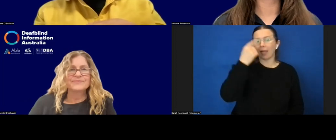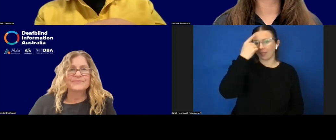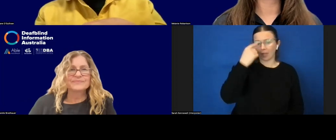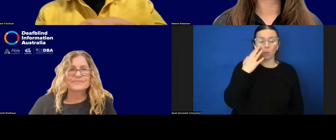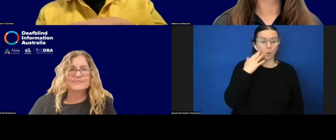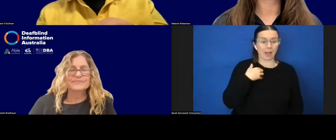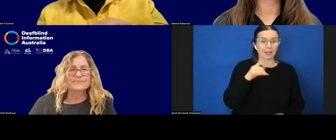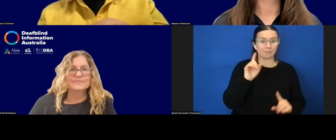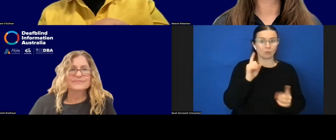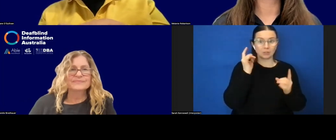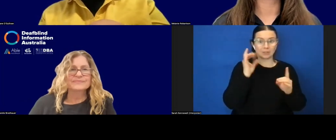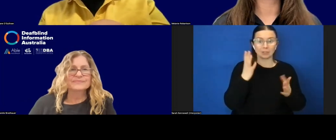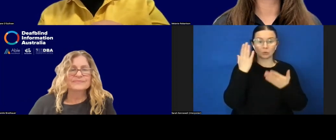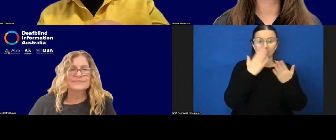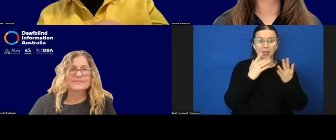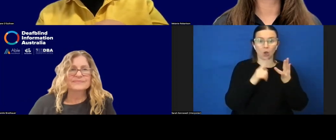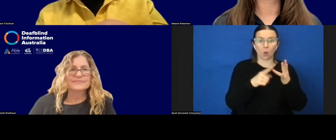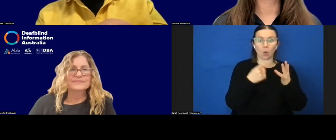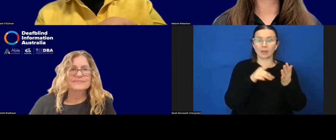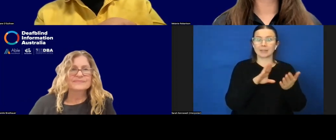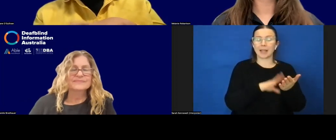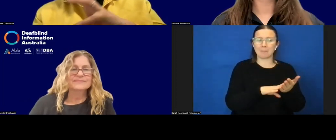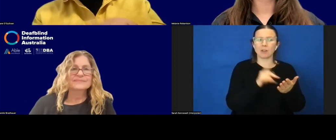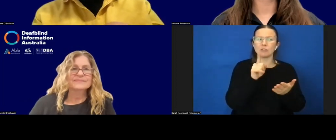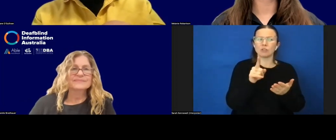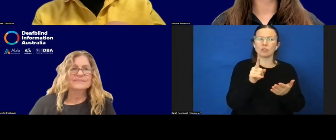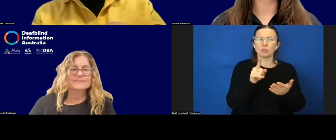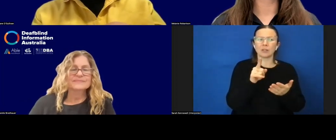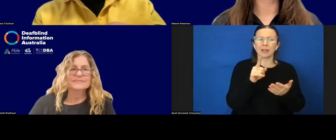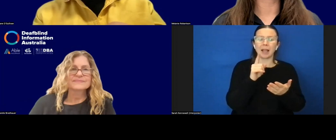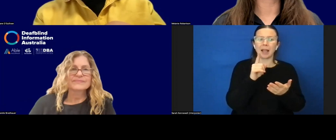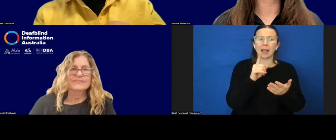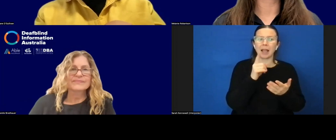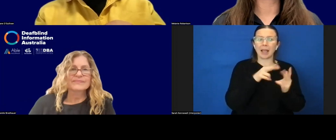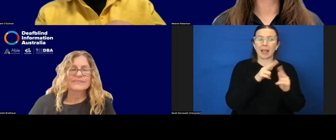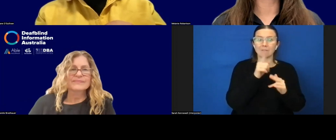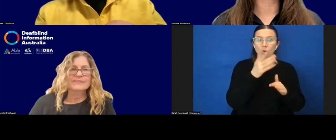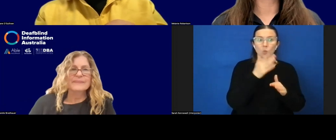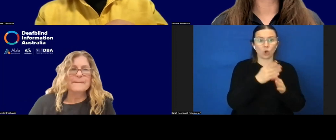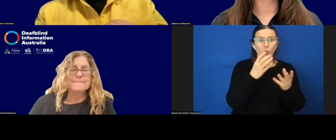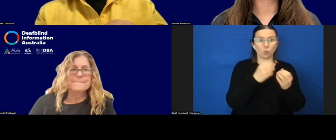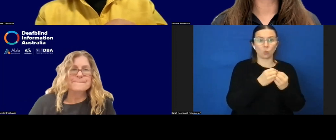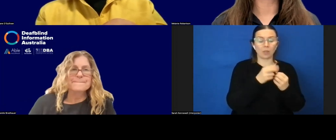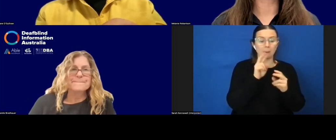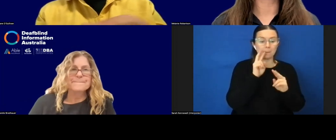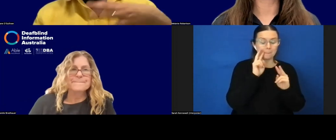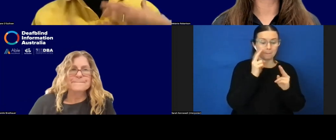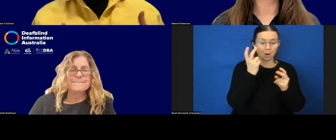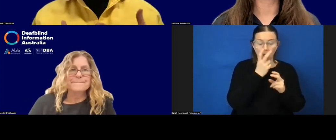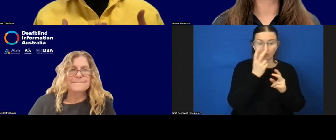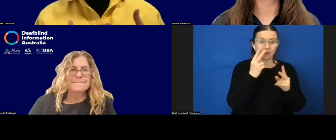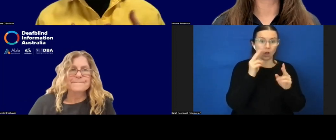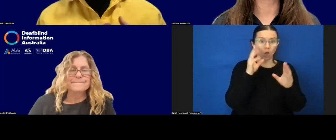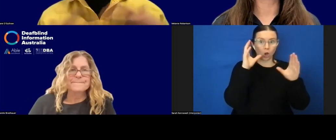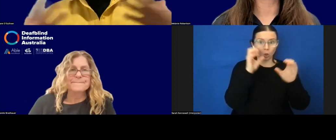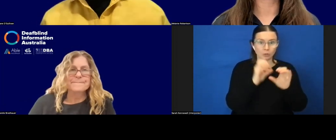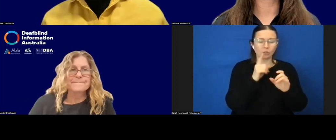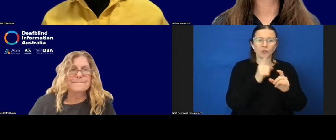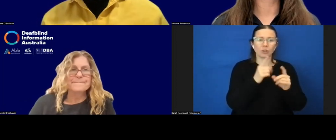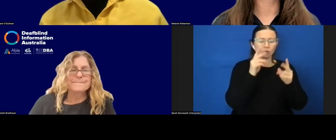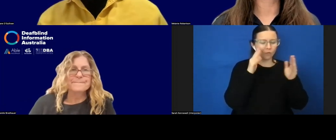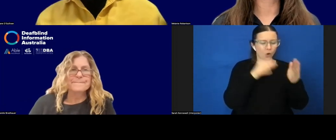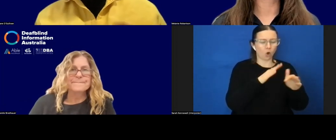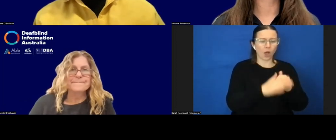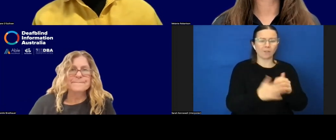O&M, there's a lot of emphasis on work, if you're just working with blind, low vision people on body autonomy and not